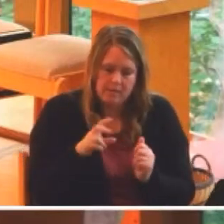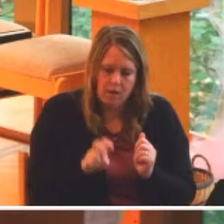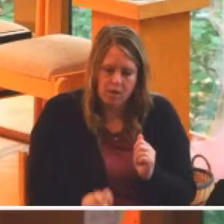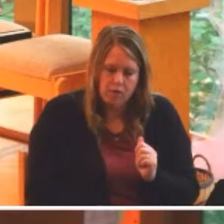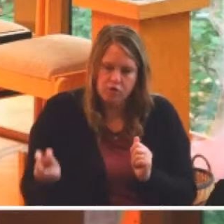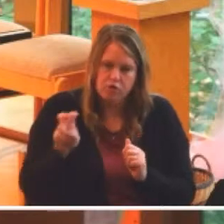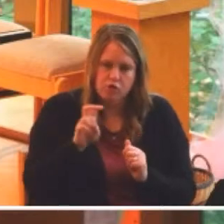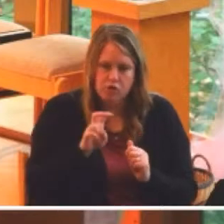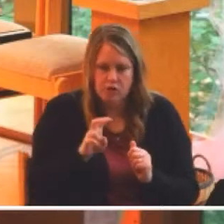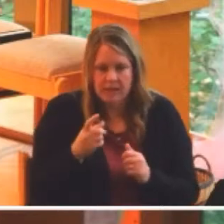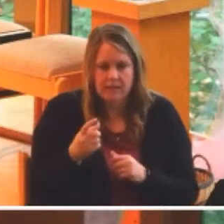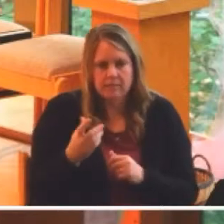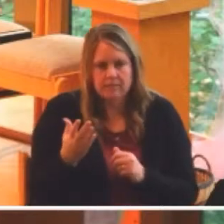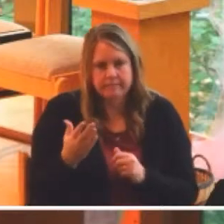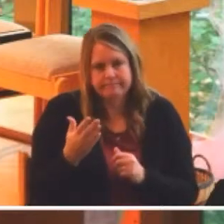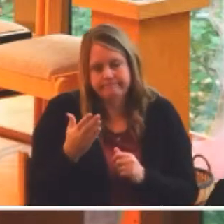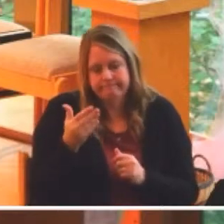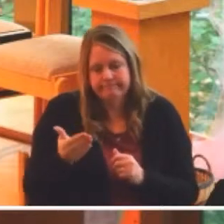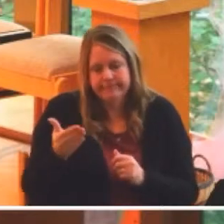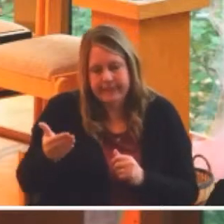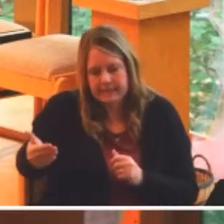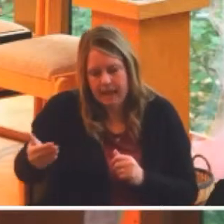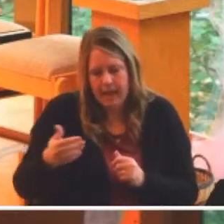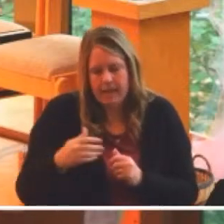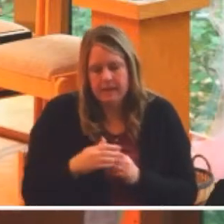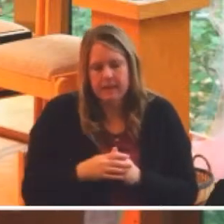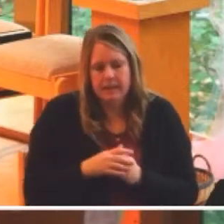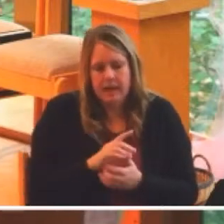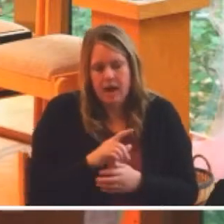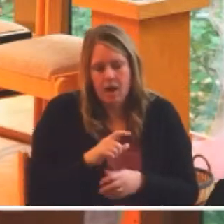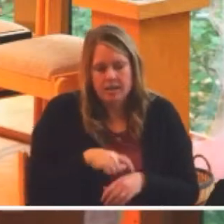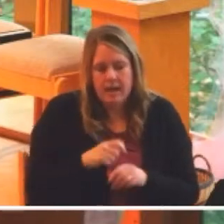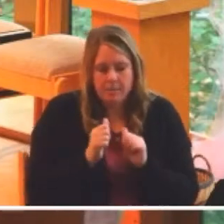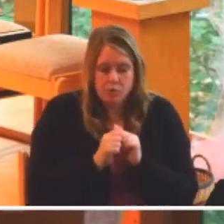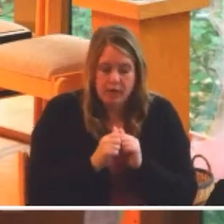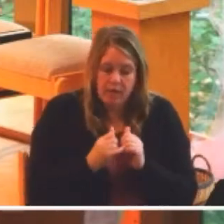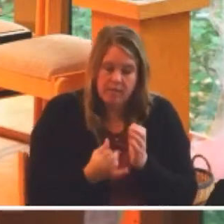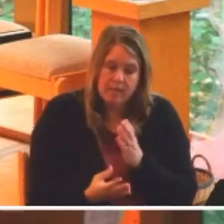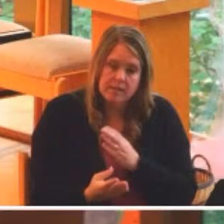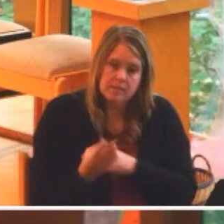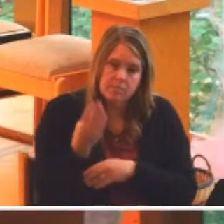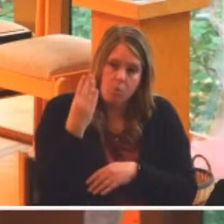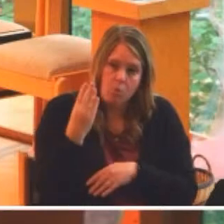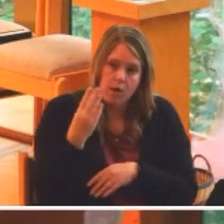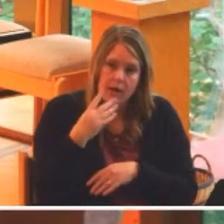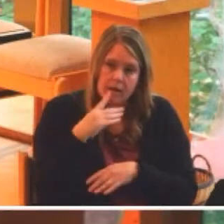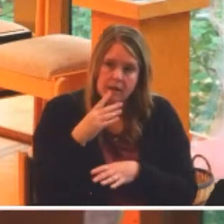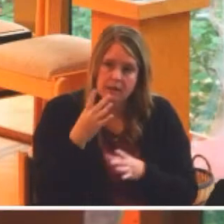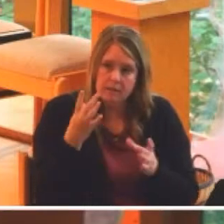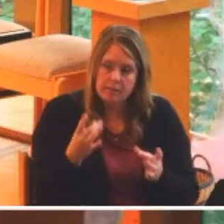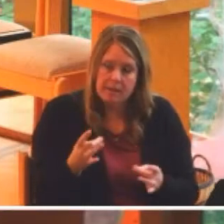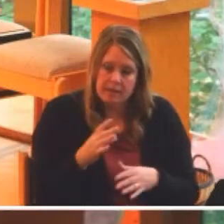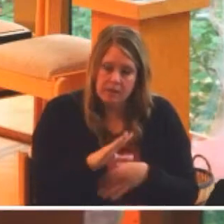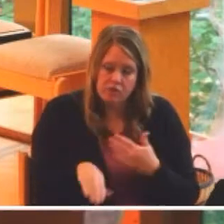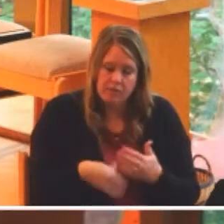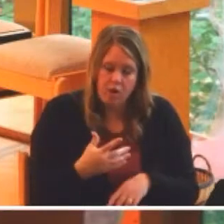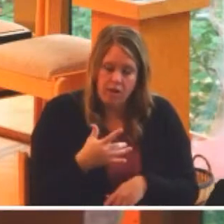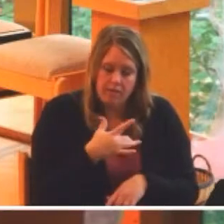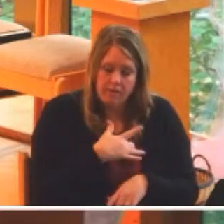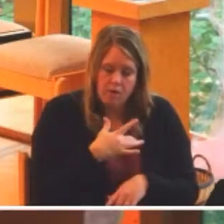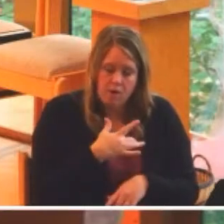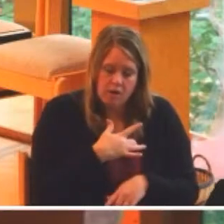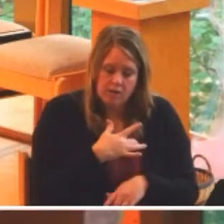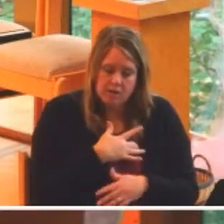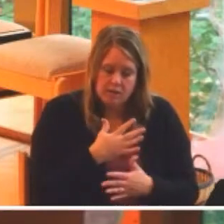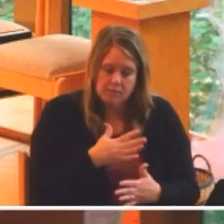ahead. And in our time together this morning, may the words of my mouth and meditations of all of our hearts be pleasing